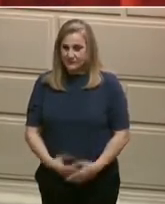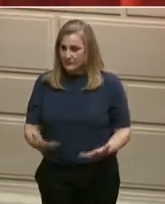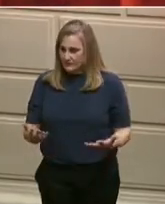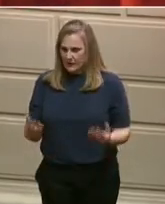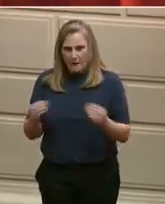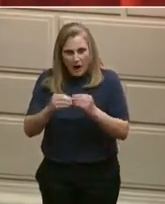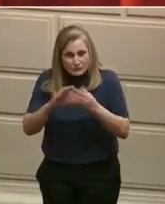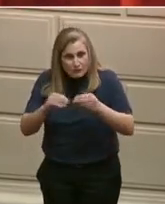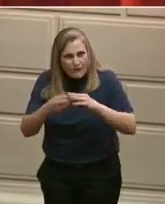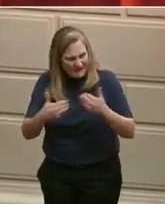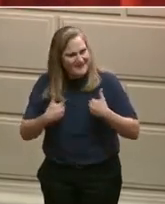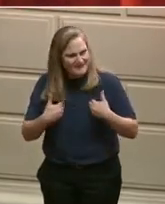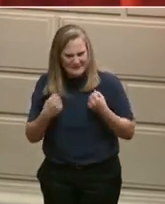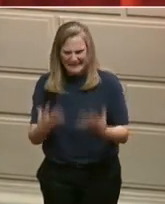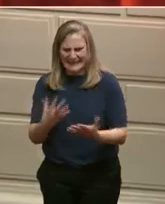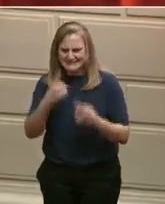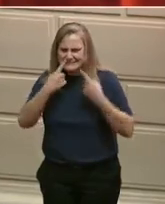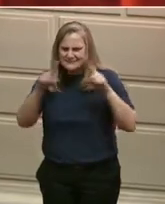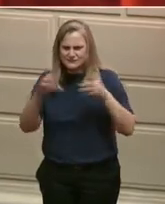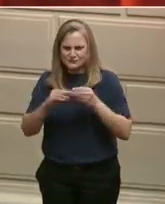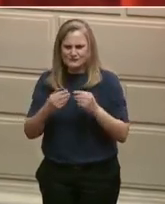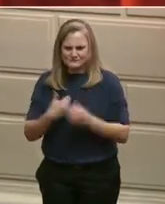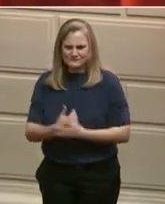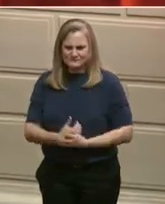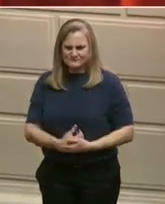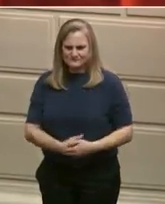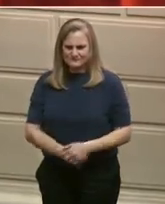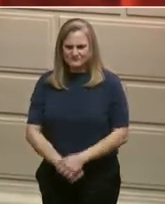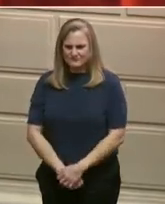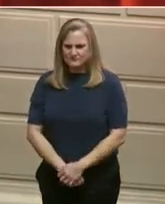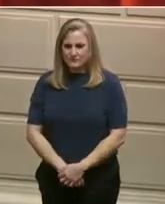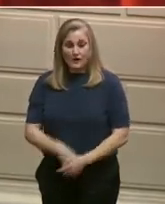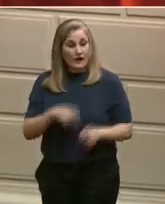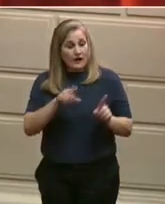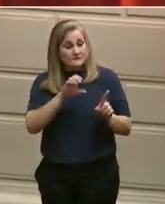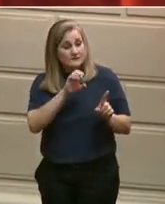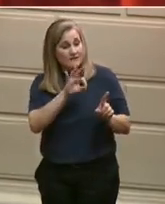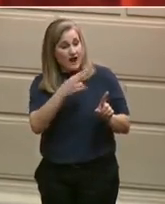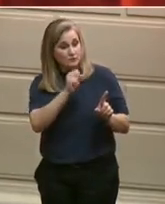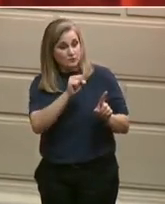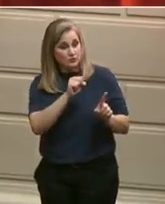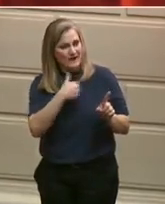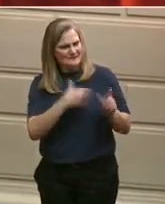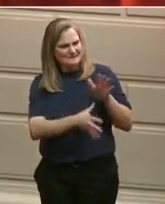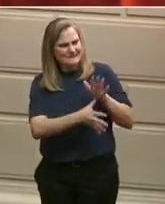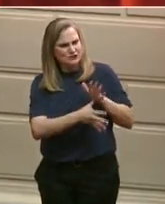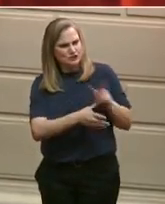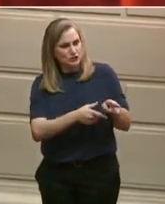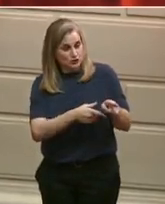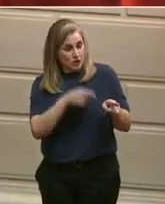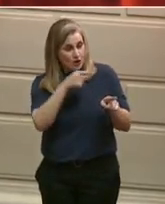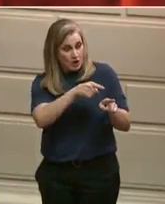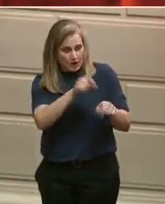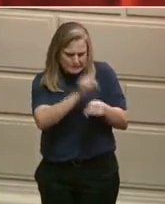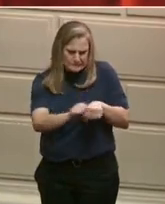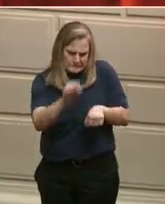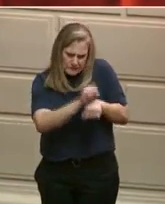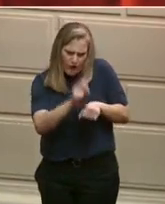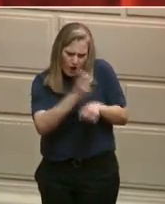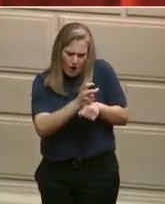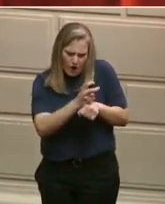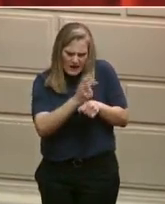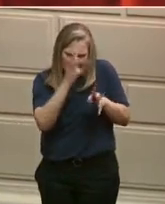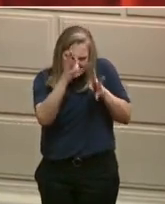Holanda, a senior at Center Falls High School and a member of our chronic absenteeism working group. She's